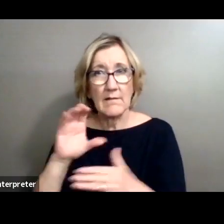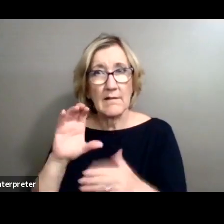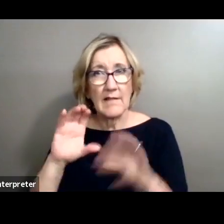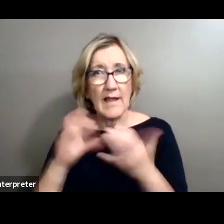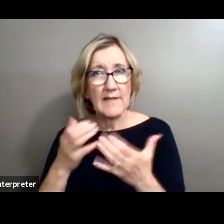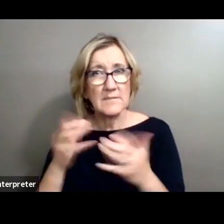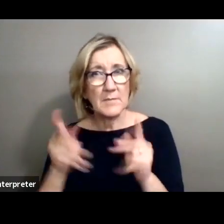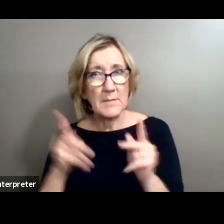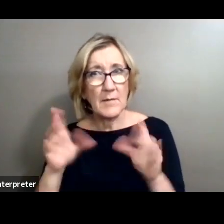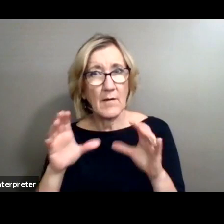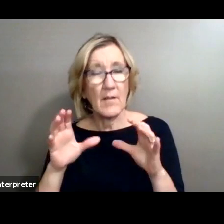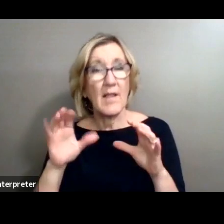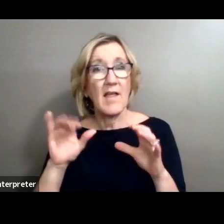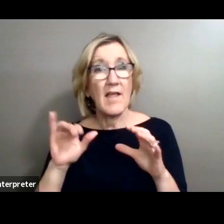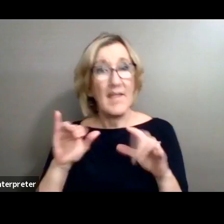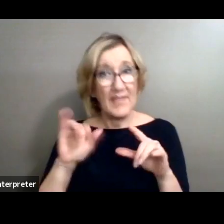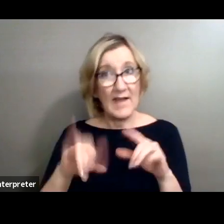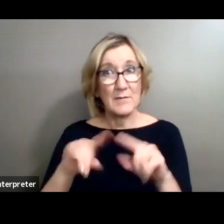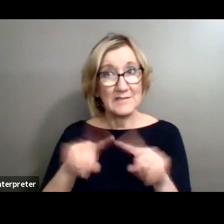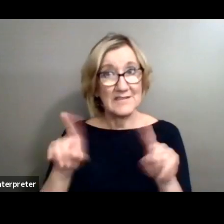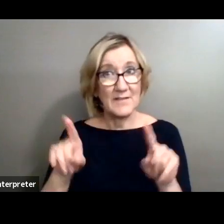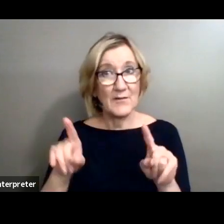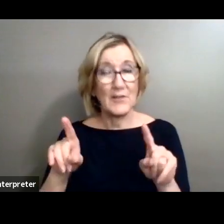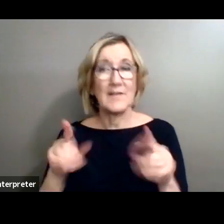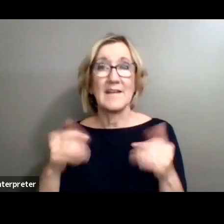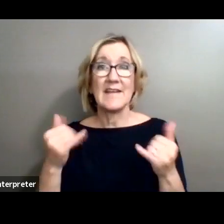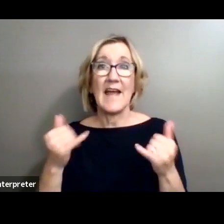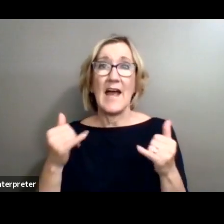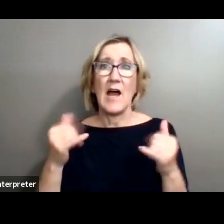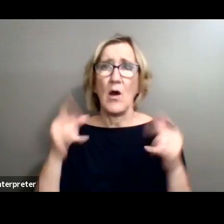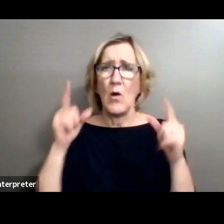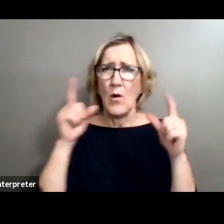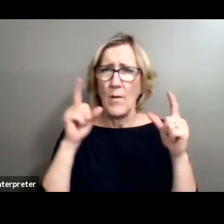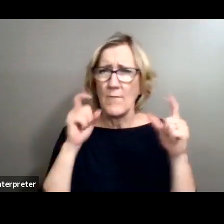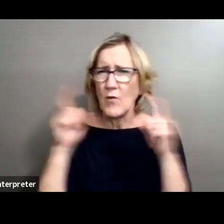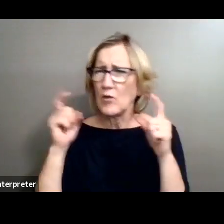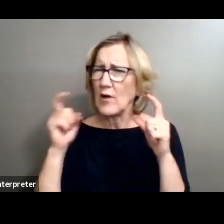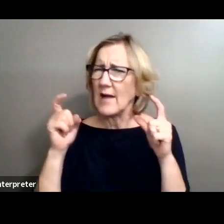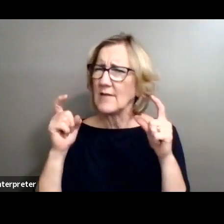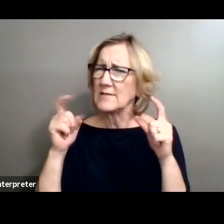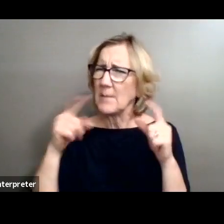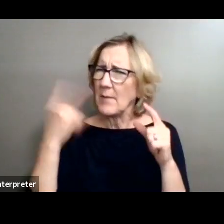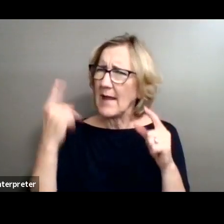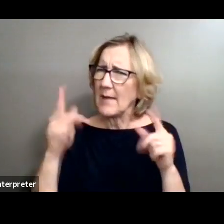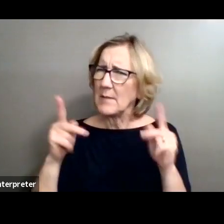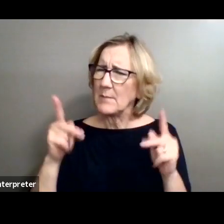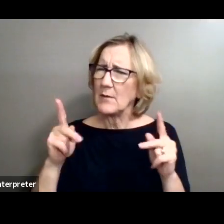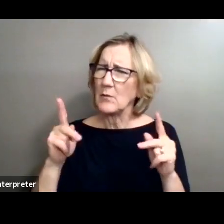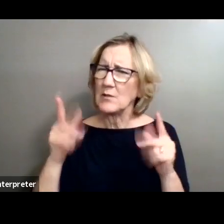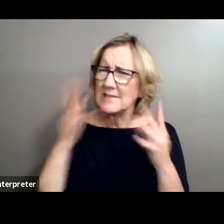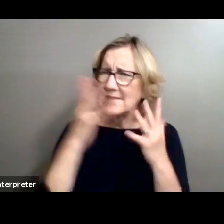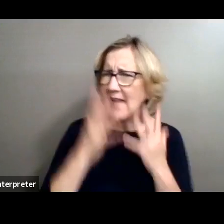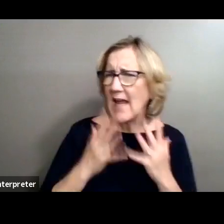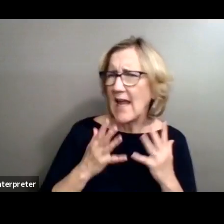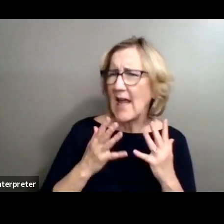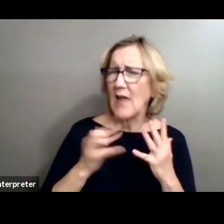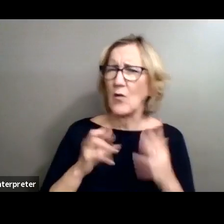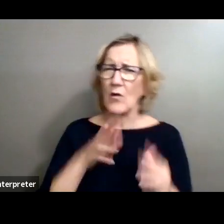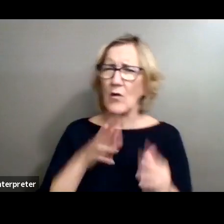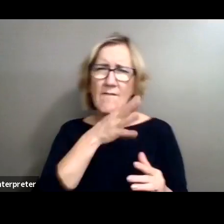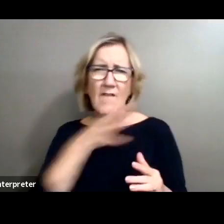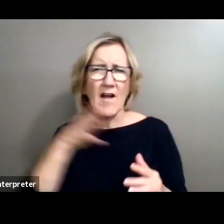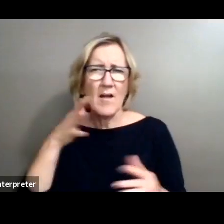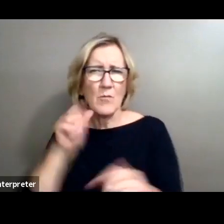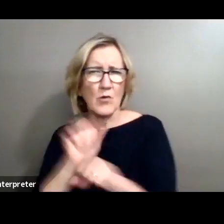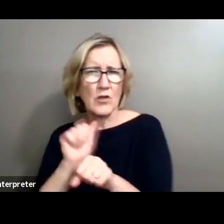At the time, photographs of Black people were often sad and grim depictions of poor farm workers or struggling city dwellers.